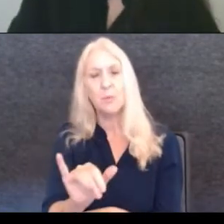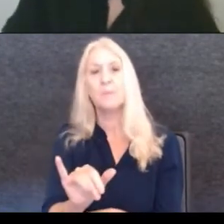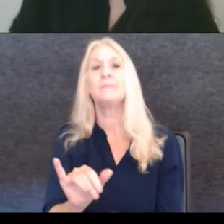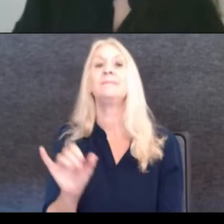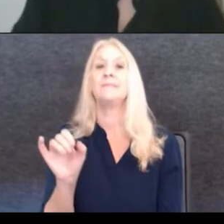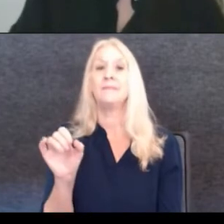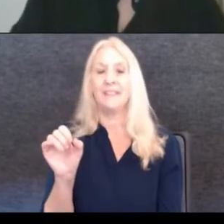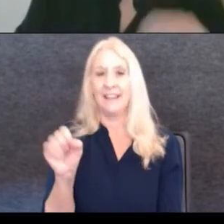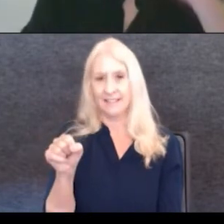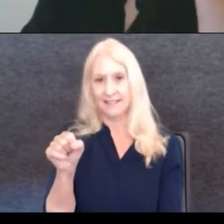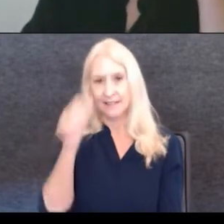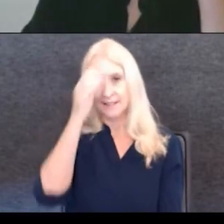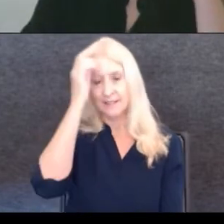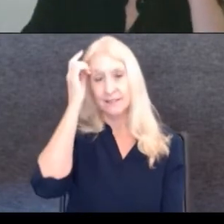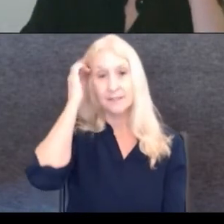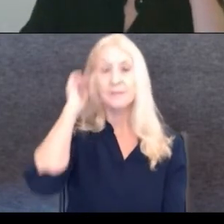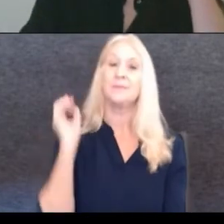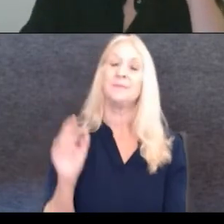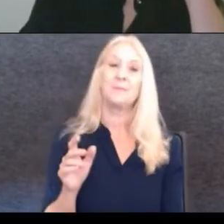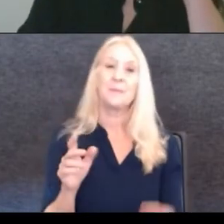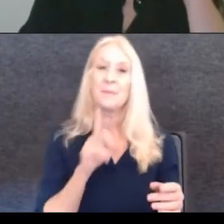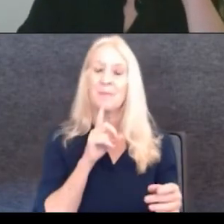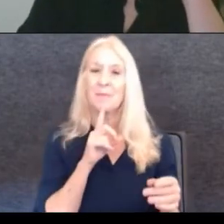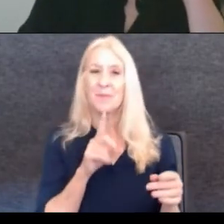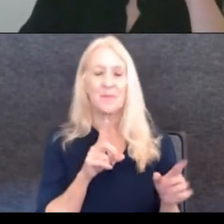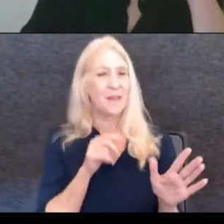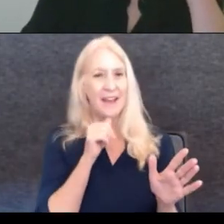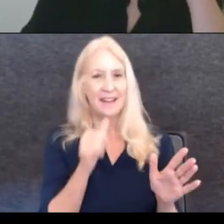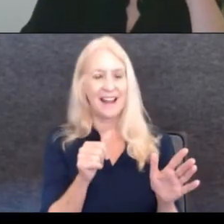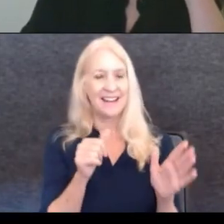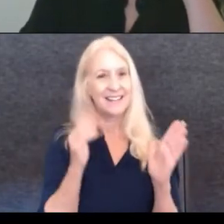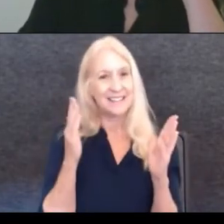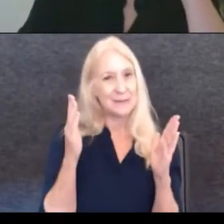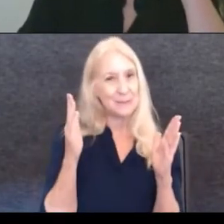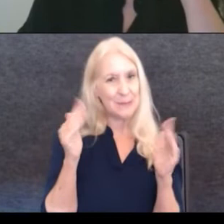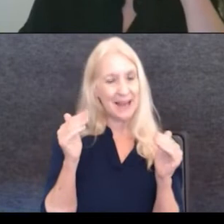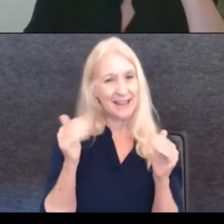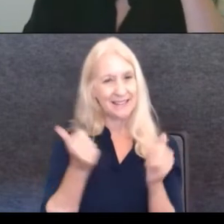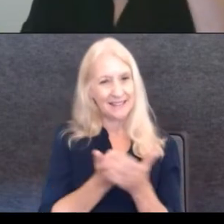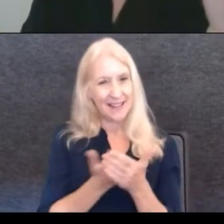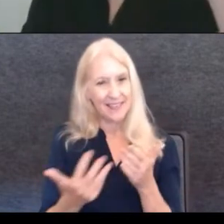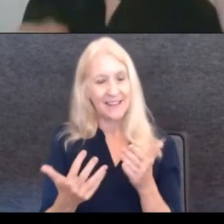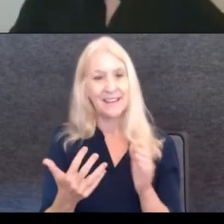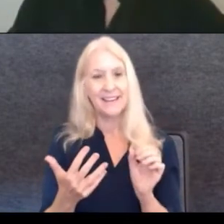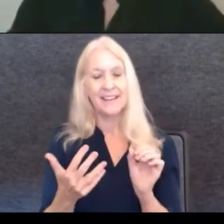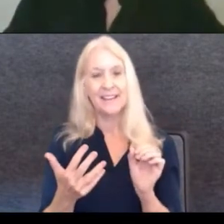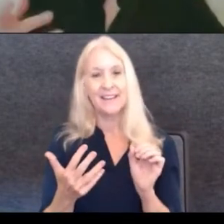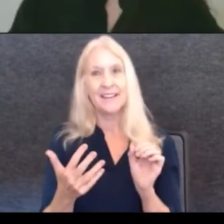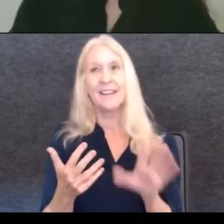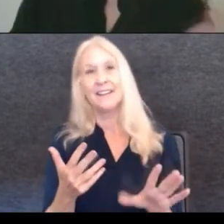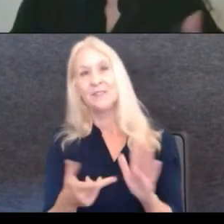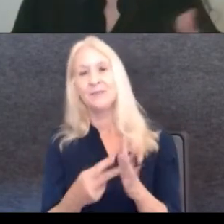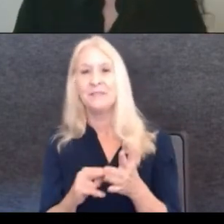Uh, I mean, actually I wasn't expect, I wasn't expecting anything from, from, I mean, I was